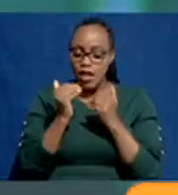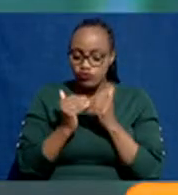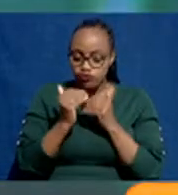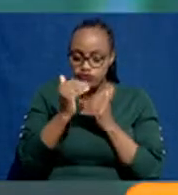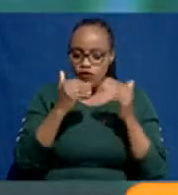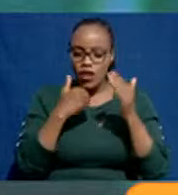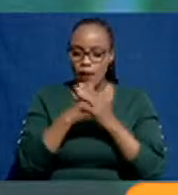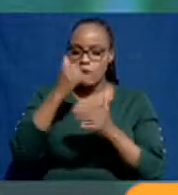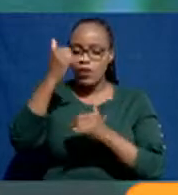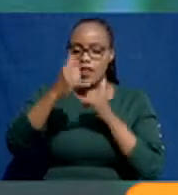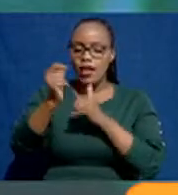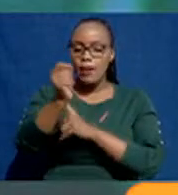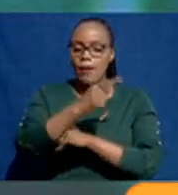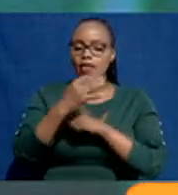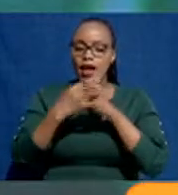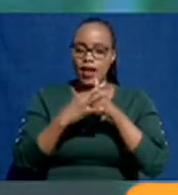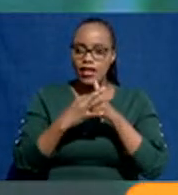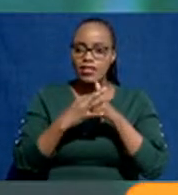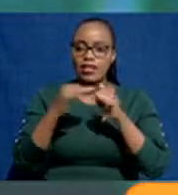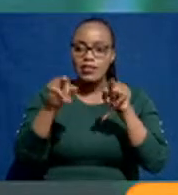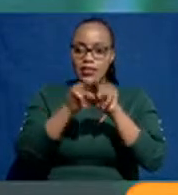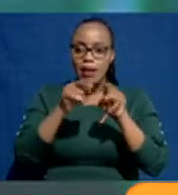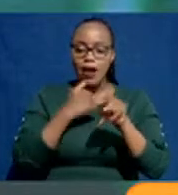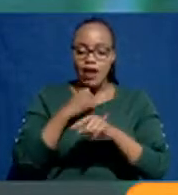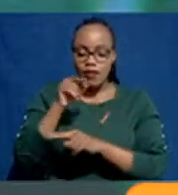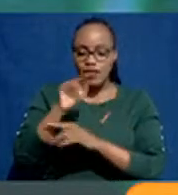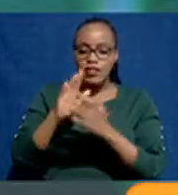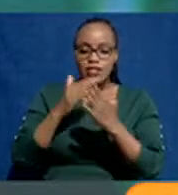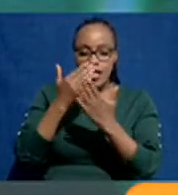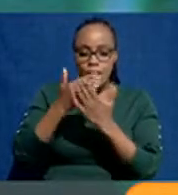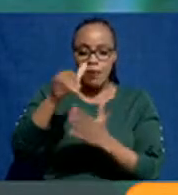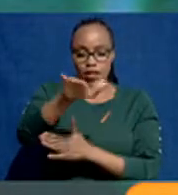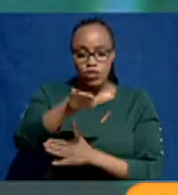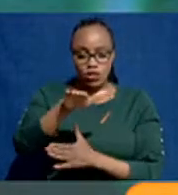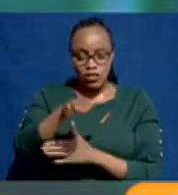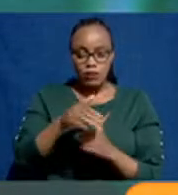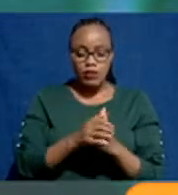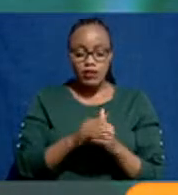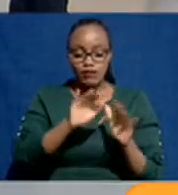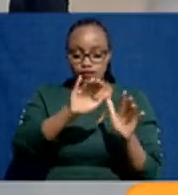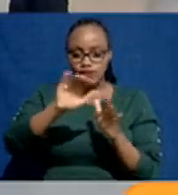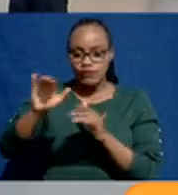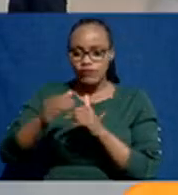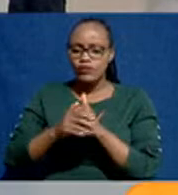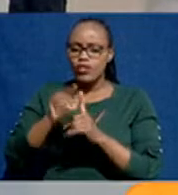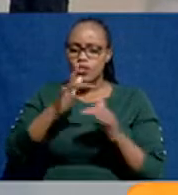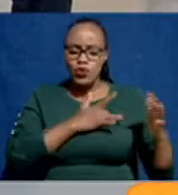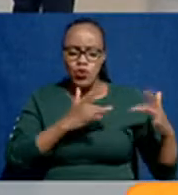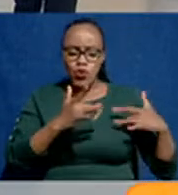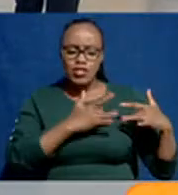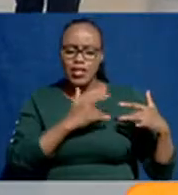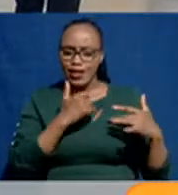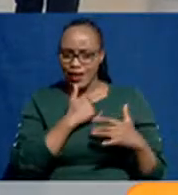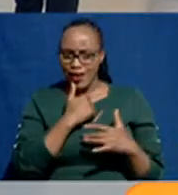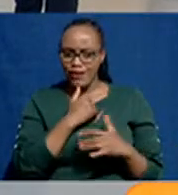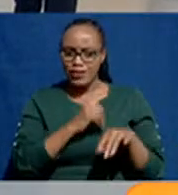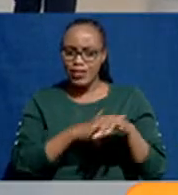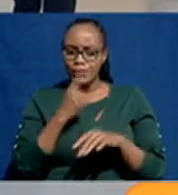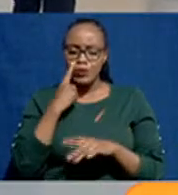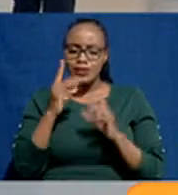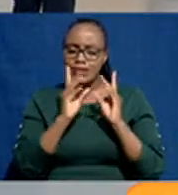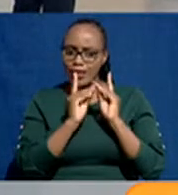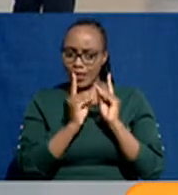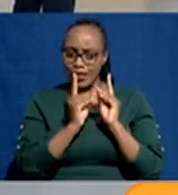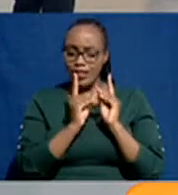the way to the end of August, they have the space to apply. Okay. Dr. Rhee, are you concerned, especially when you look at the data,